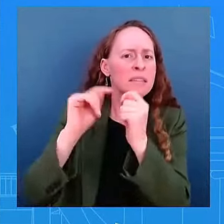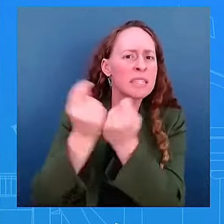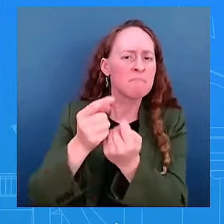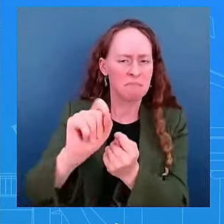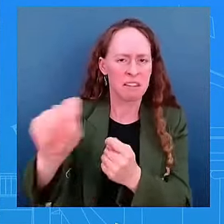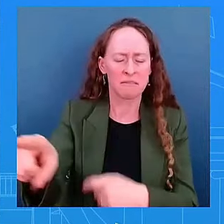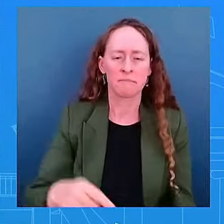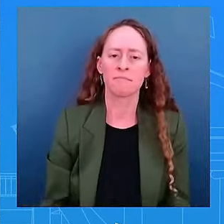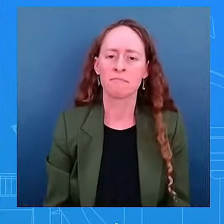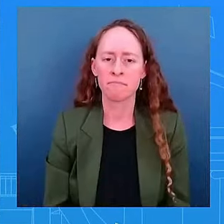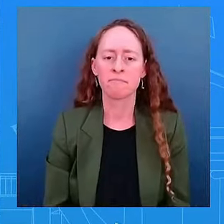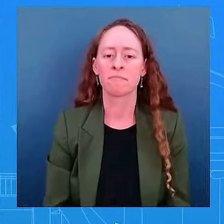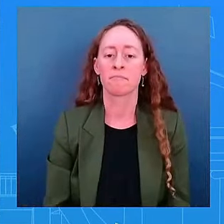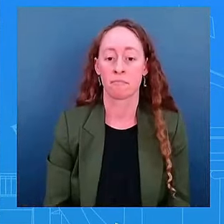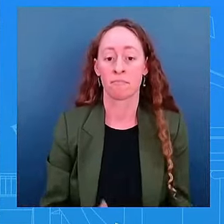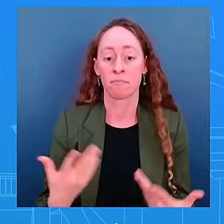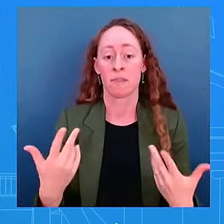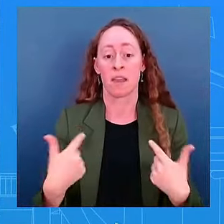protection.